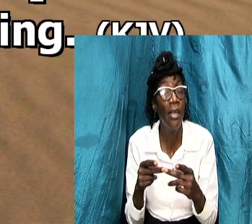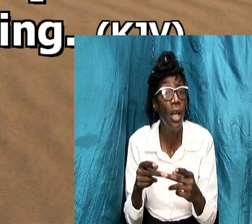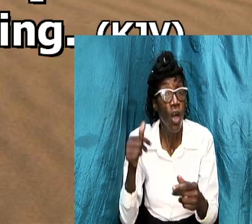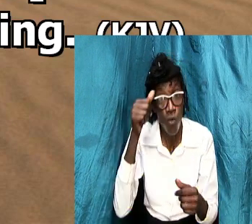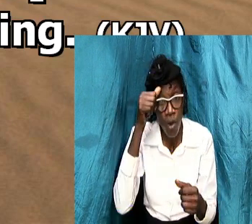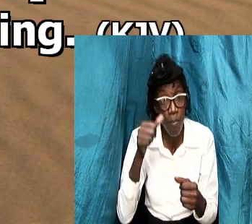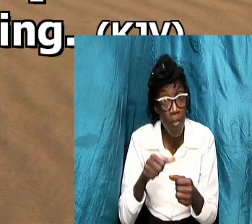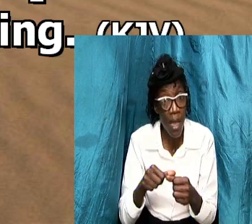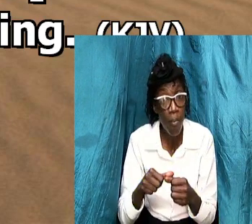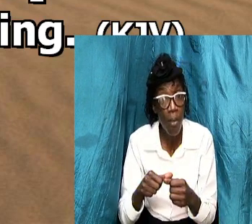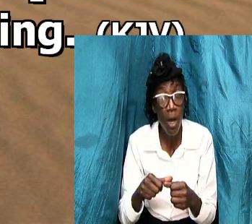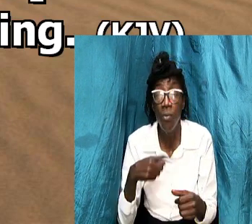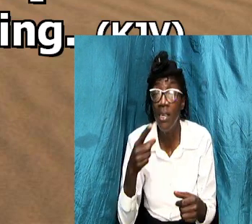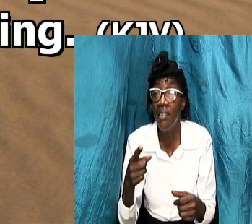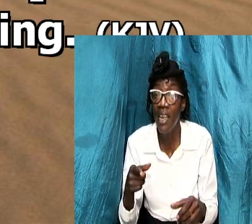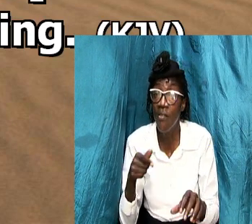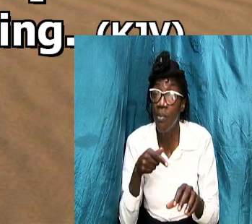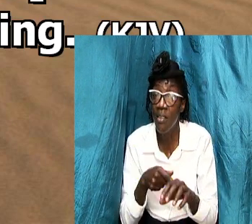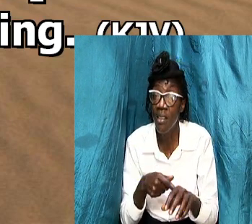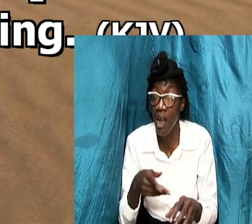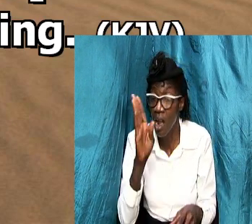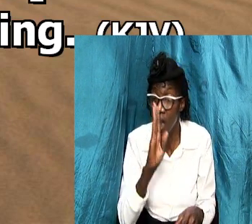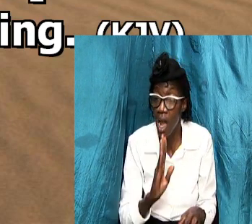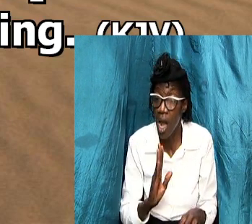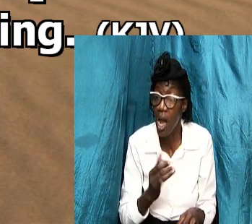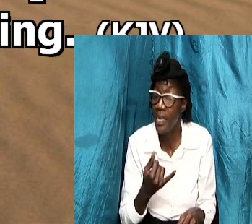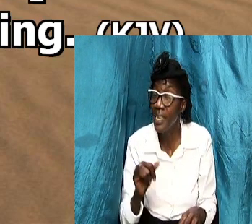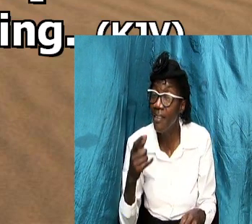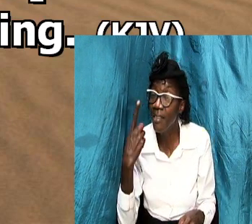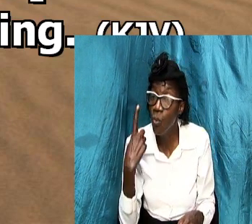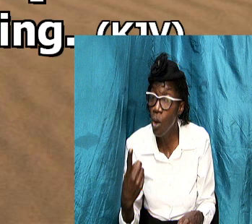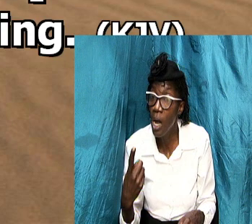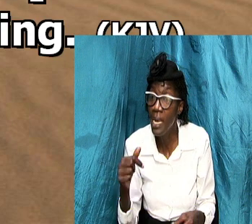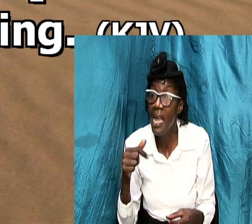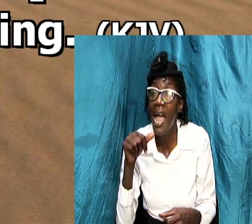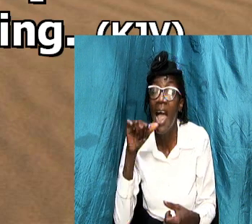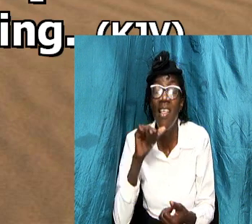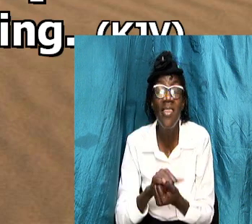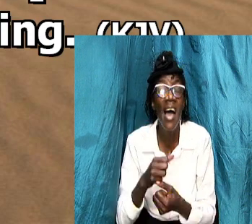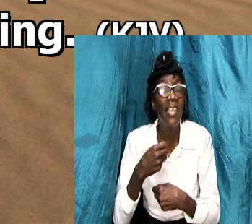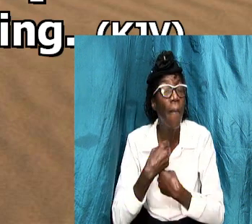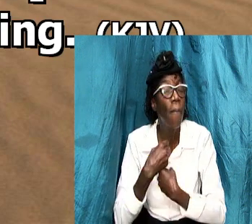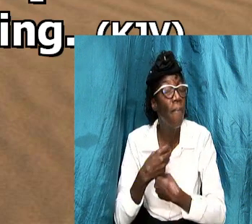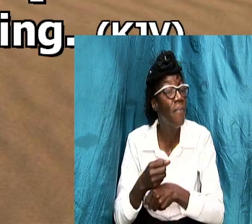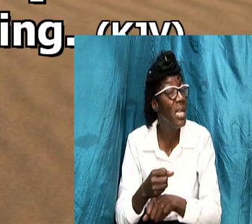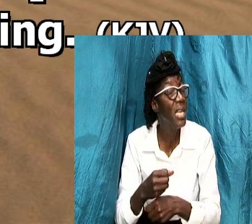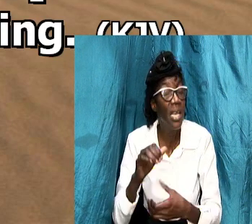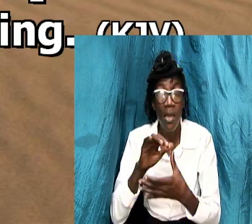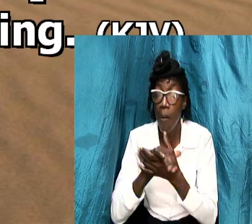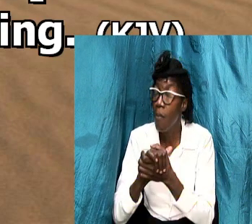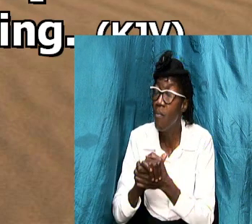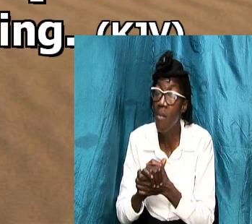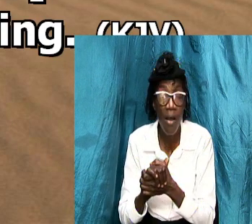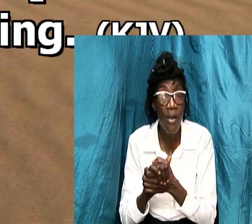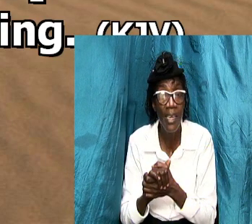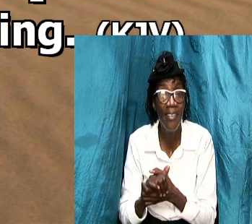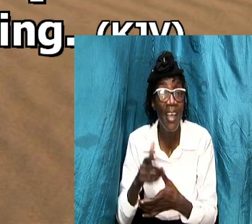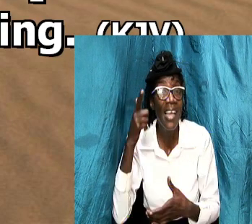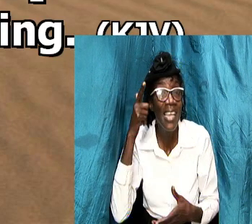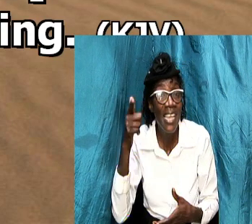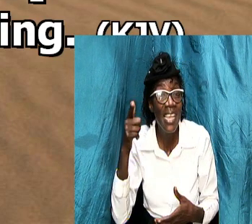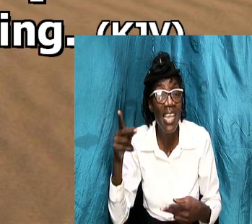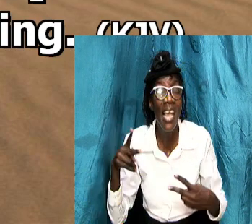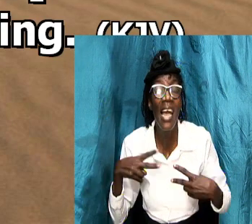beginning that god is the one that ordained marriage and he has a